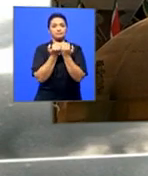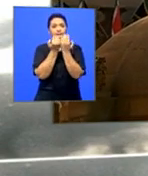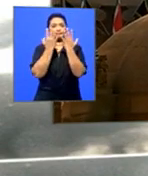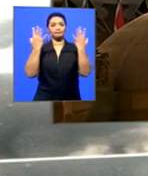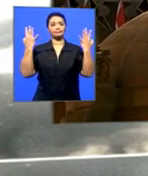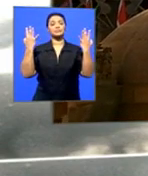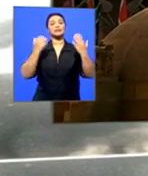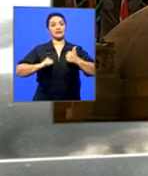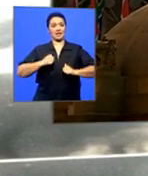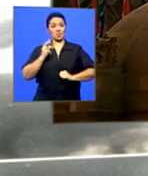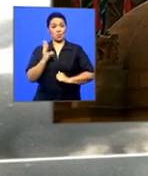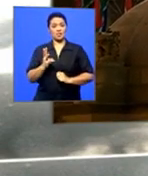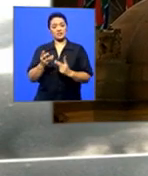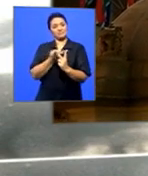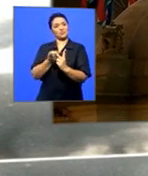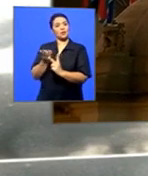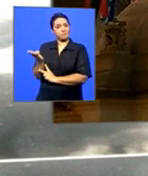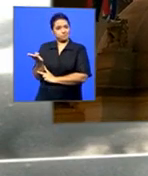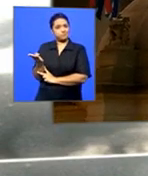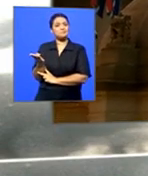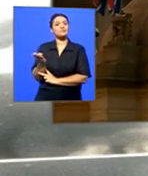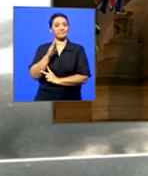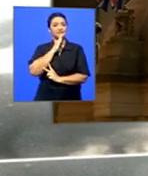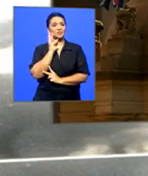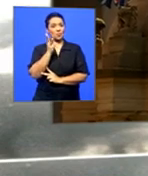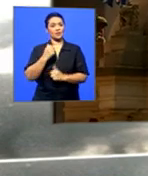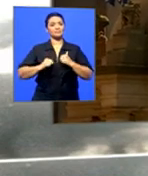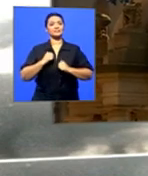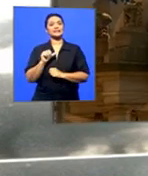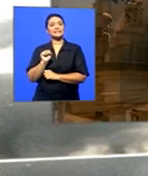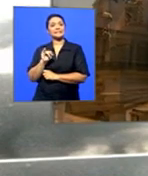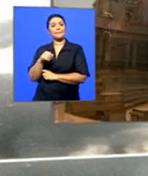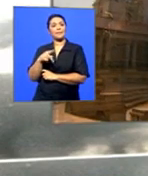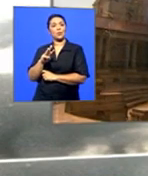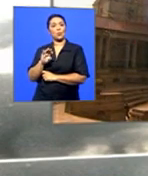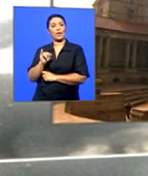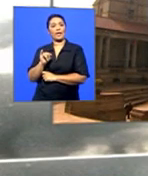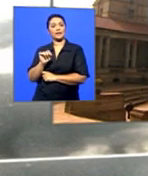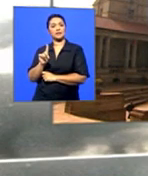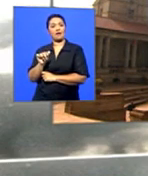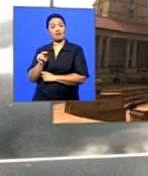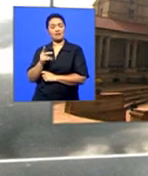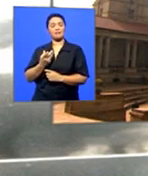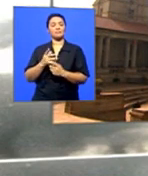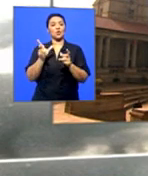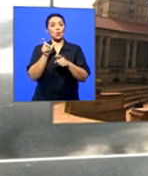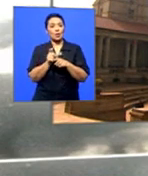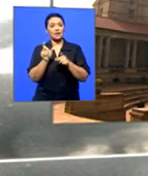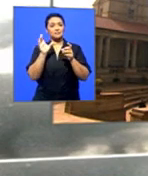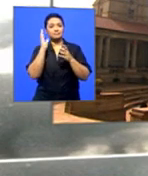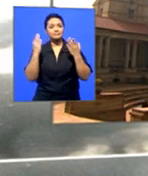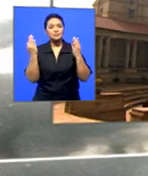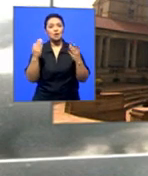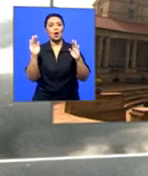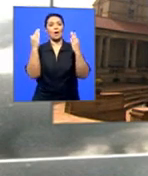so we'll also have some pure dana there in word and in song is how we can remember